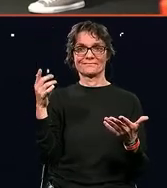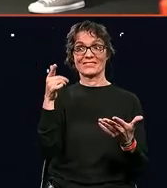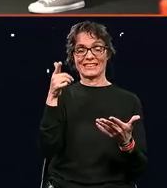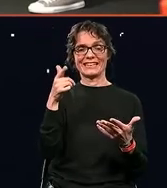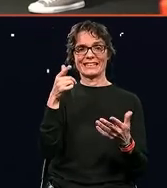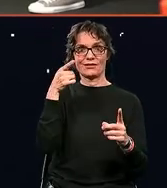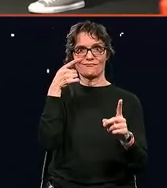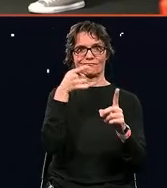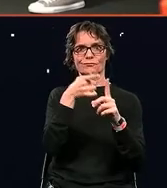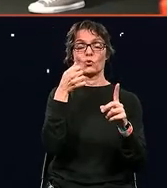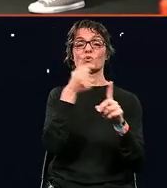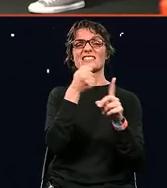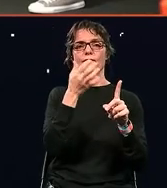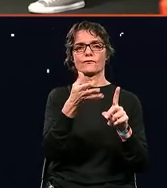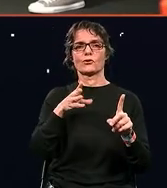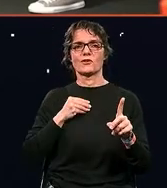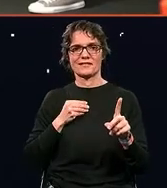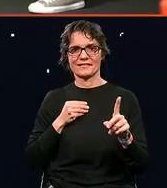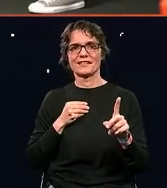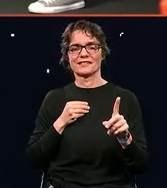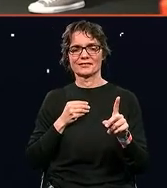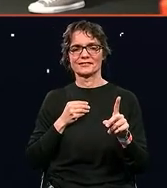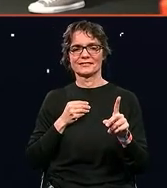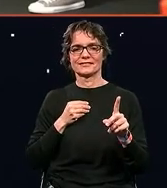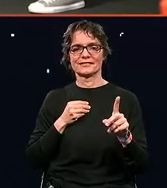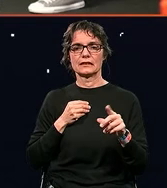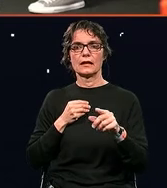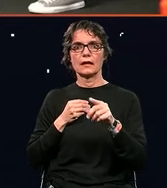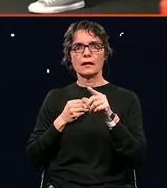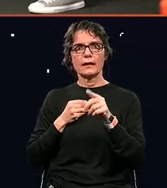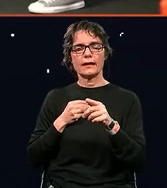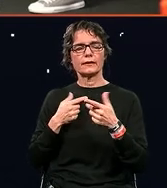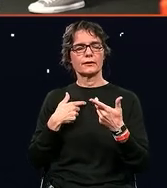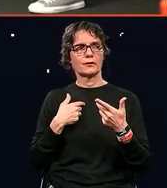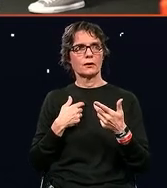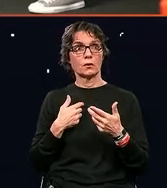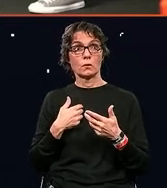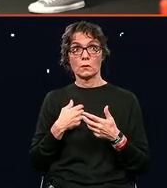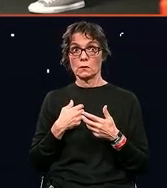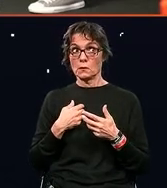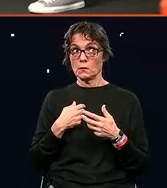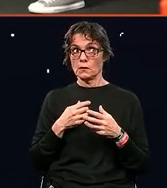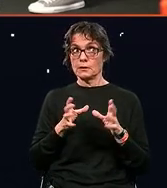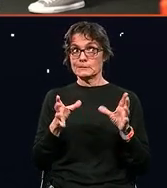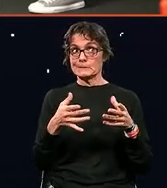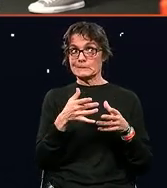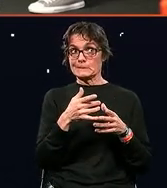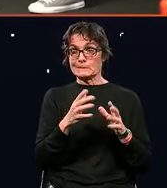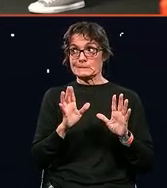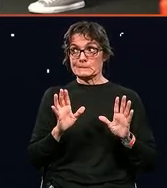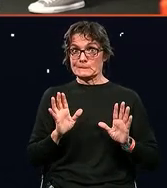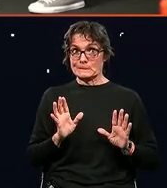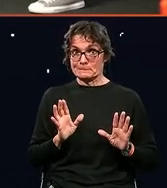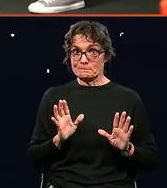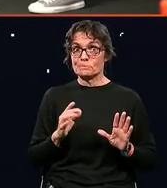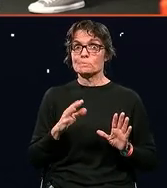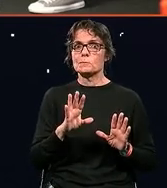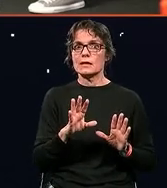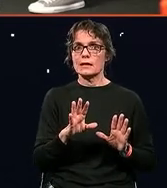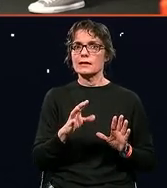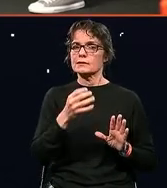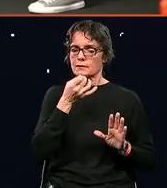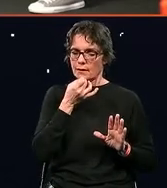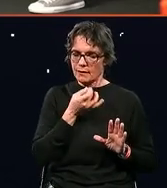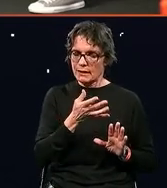York office. And again, I was really curious to see, is this really going to work? But again,